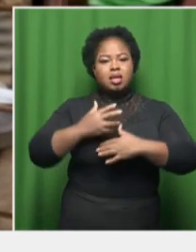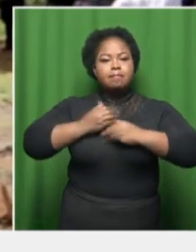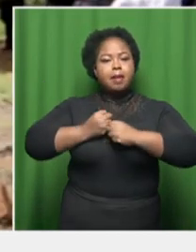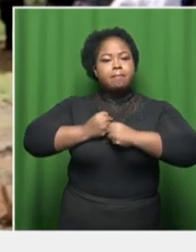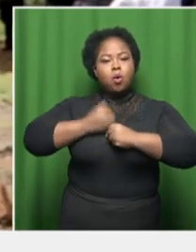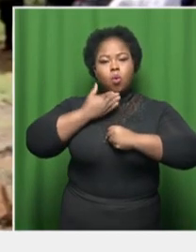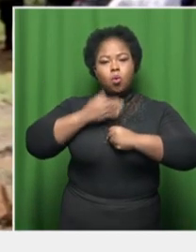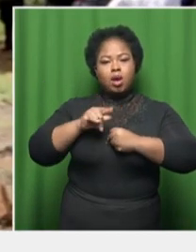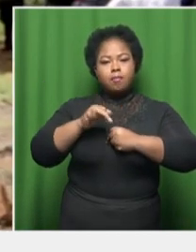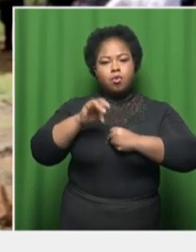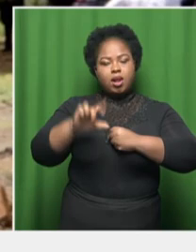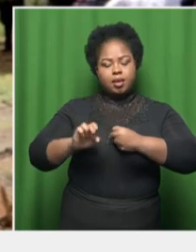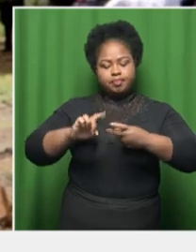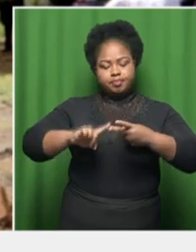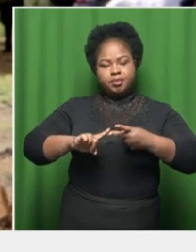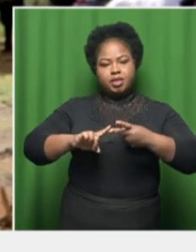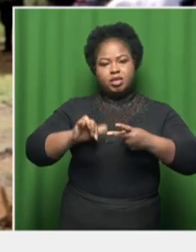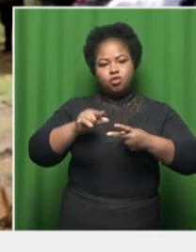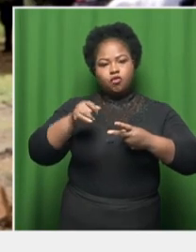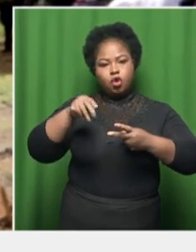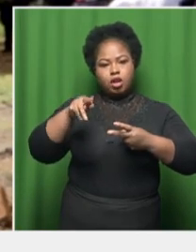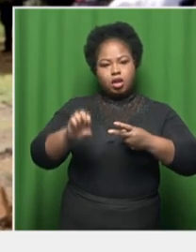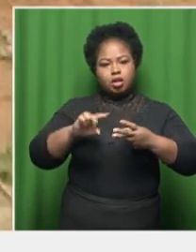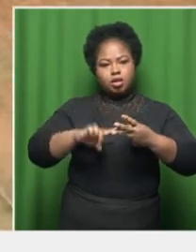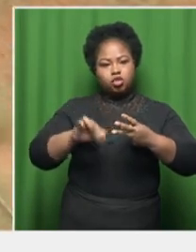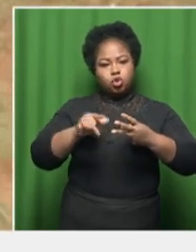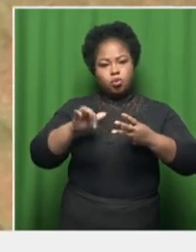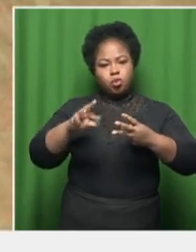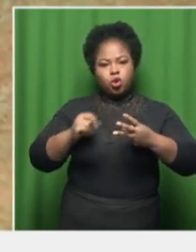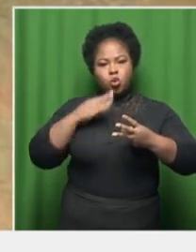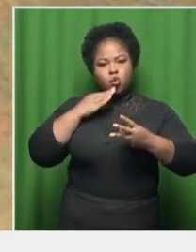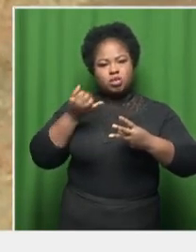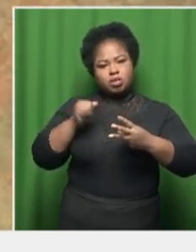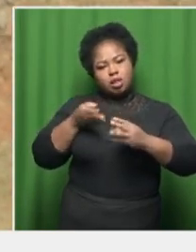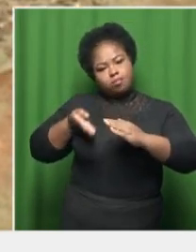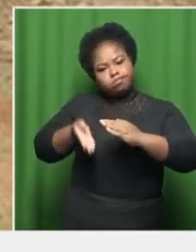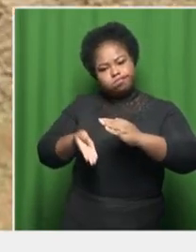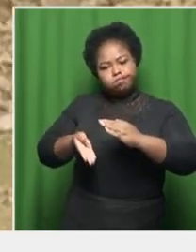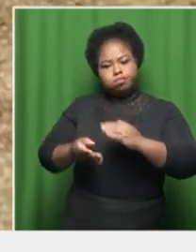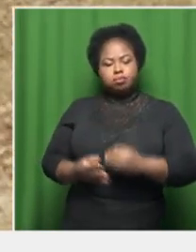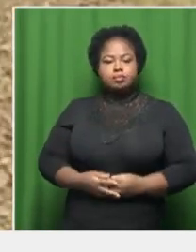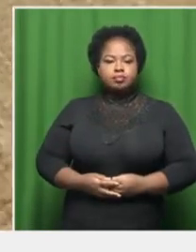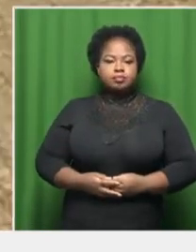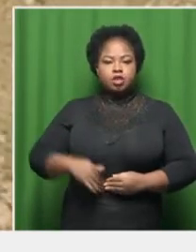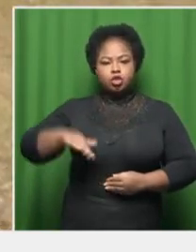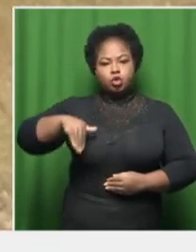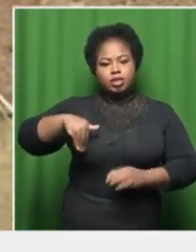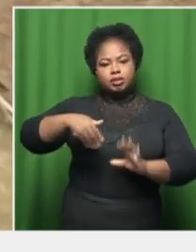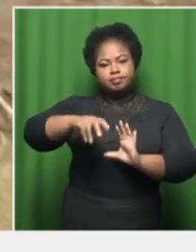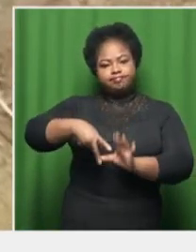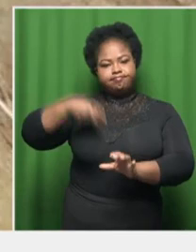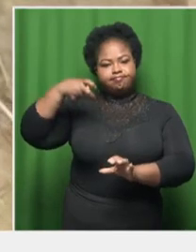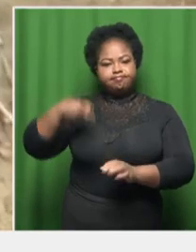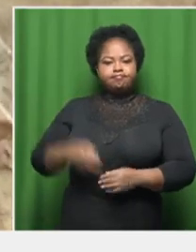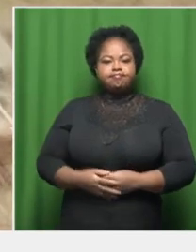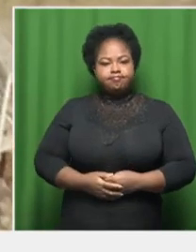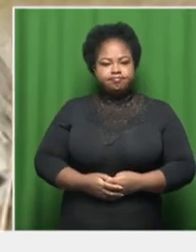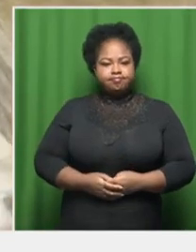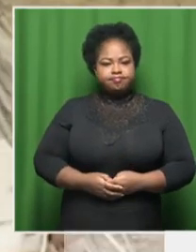Nkambule, Ivan Mnise and Solomon Nirende underground. Their bodies are yet to be recovered.